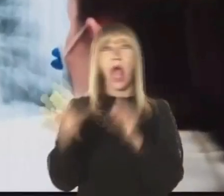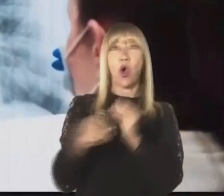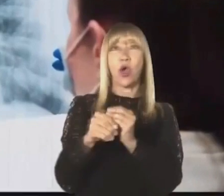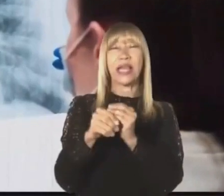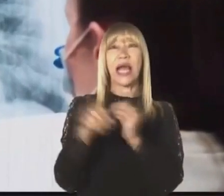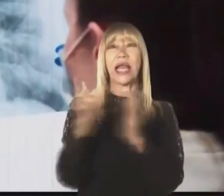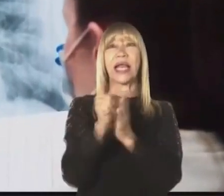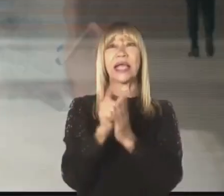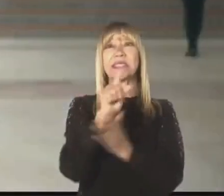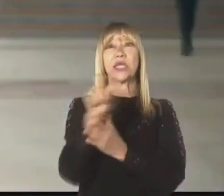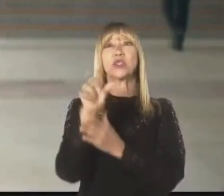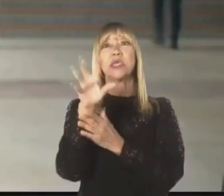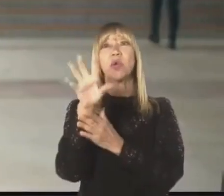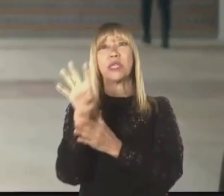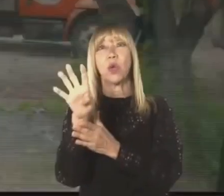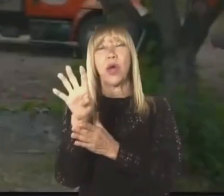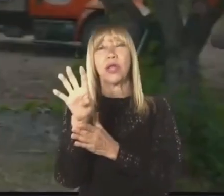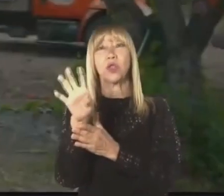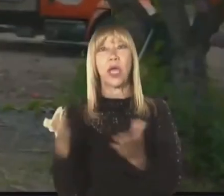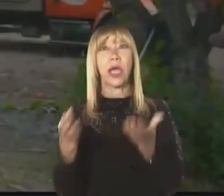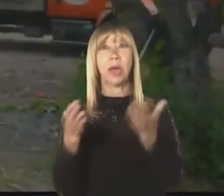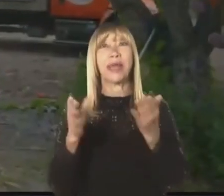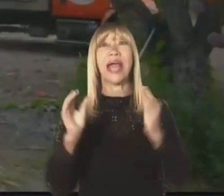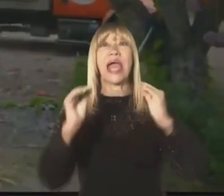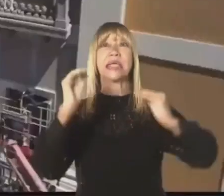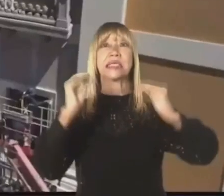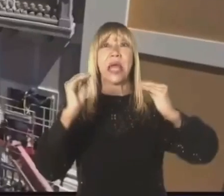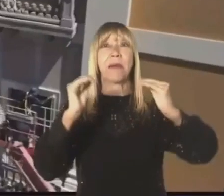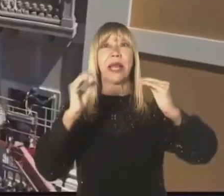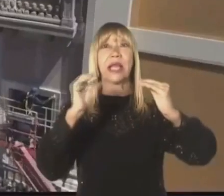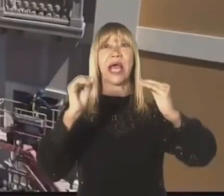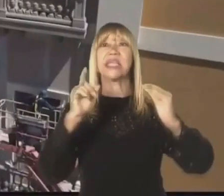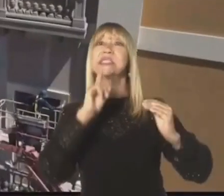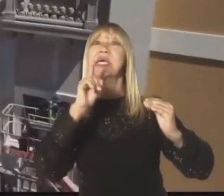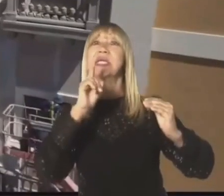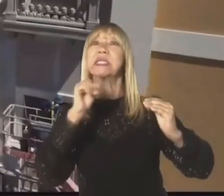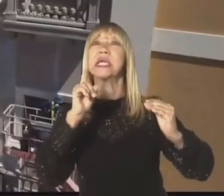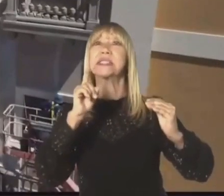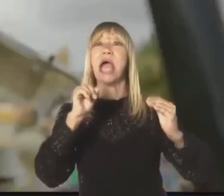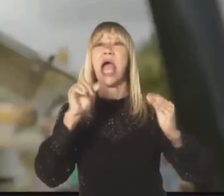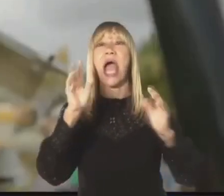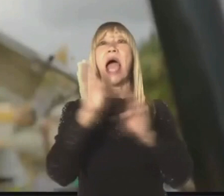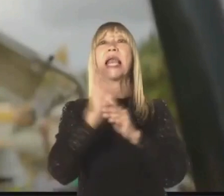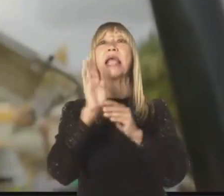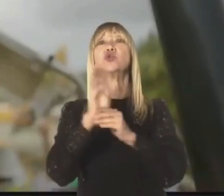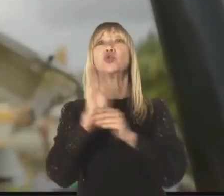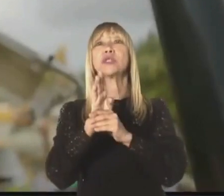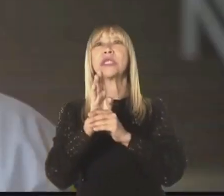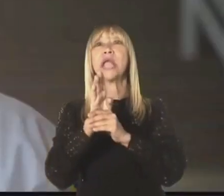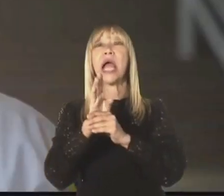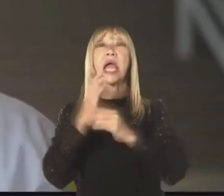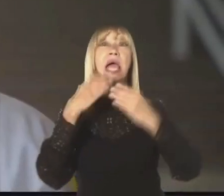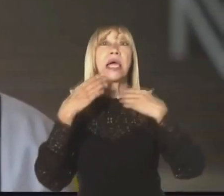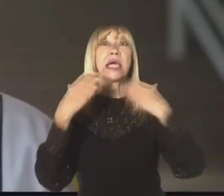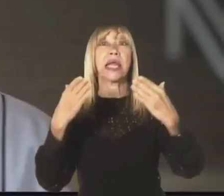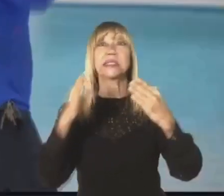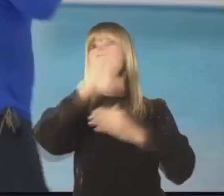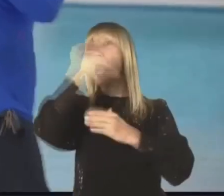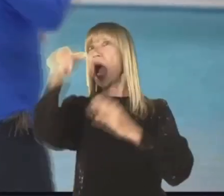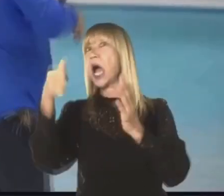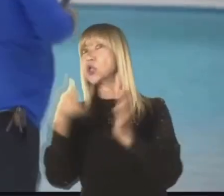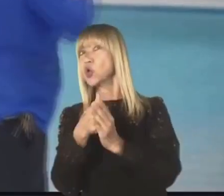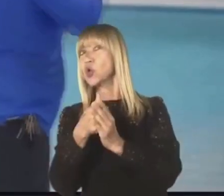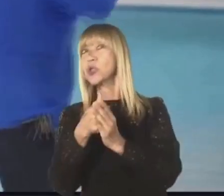present a preliminary version of the budget before the Fiscal Oversight Board. The central government budget or